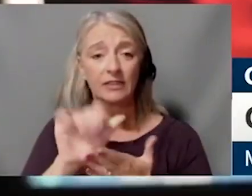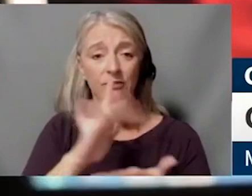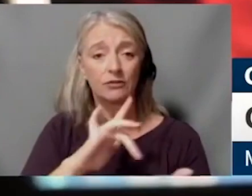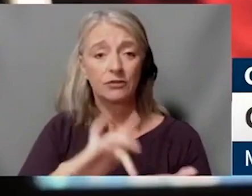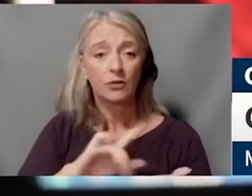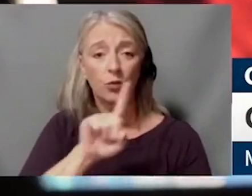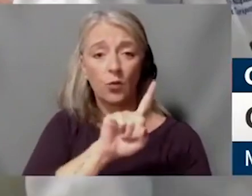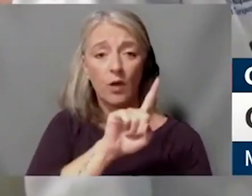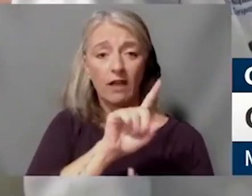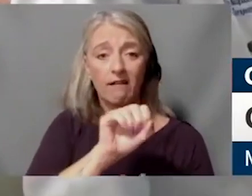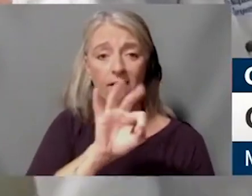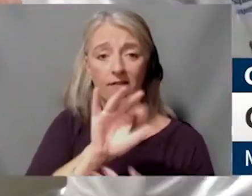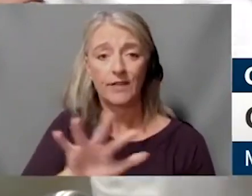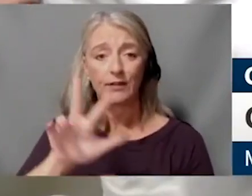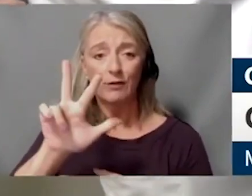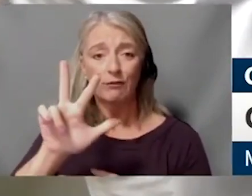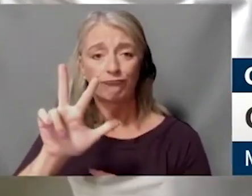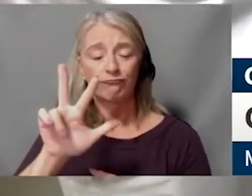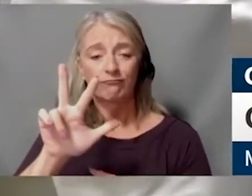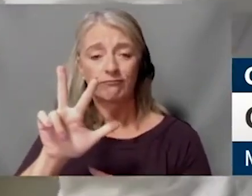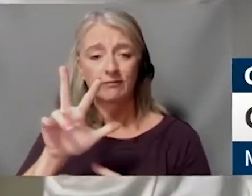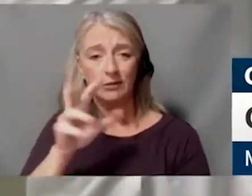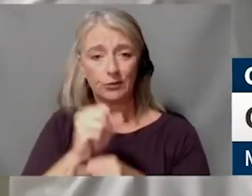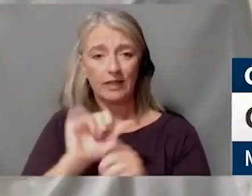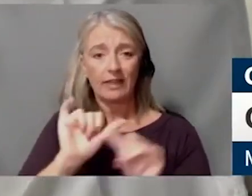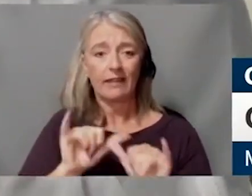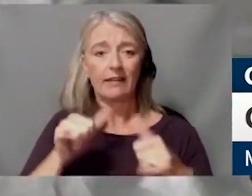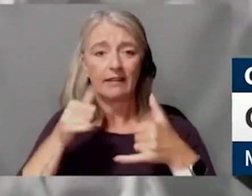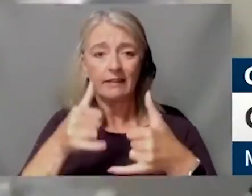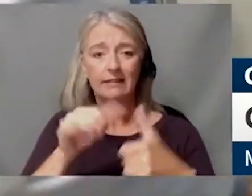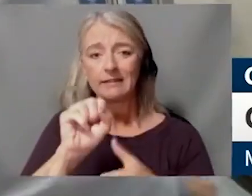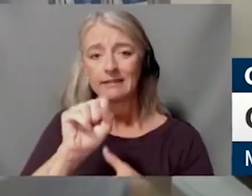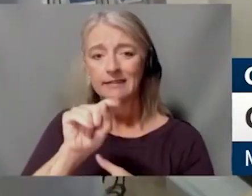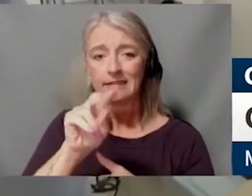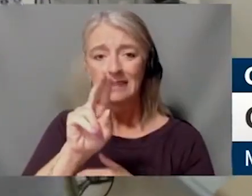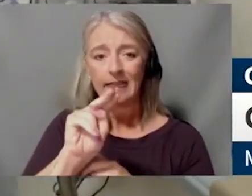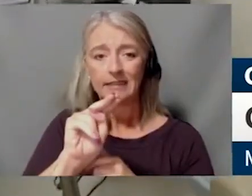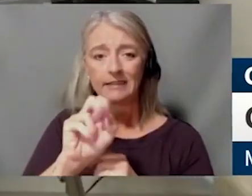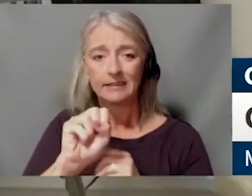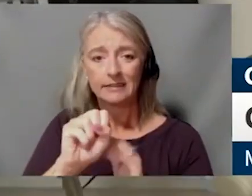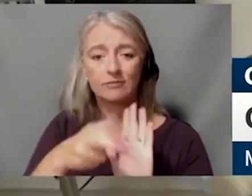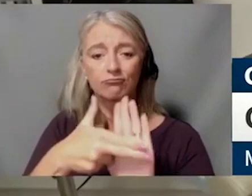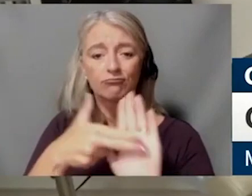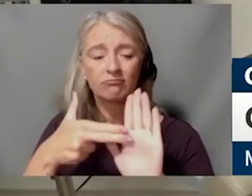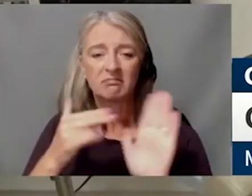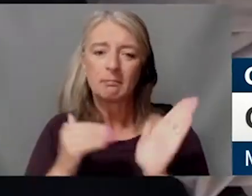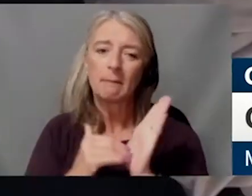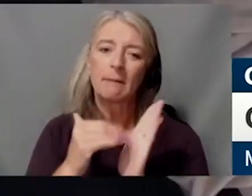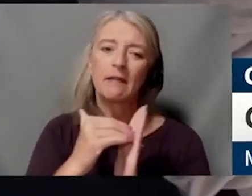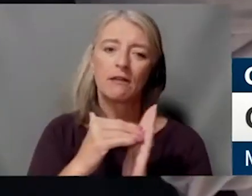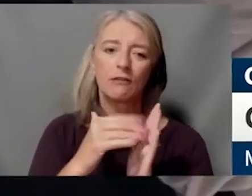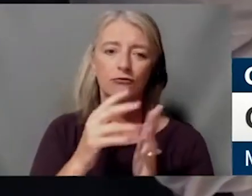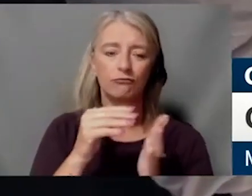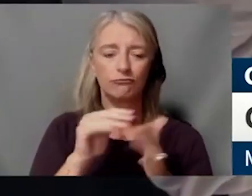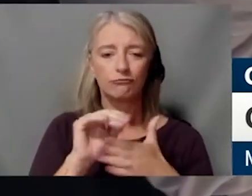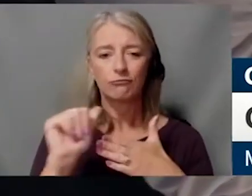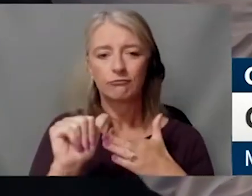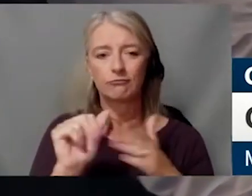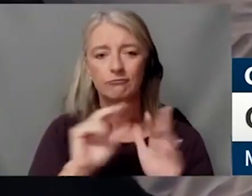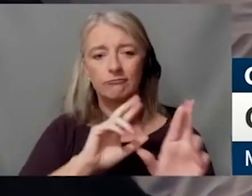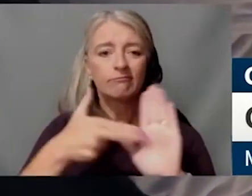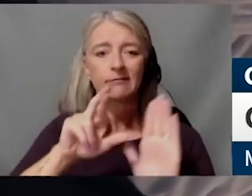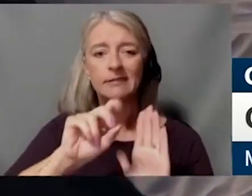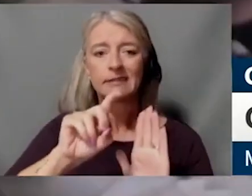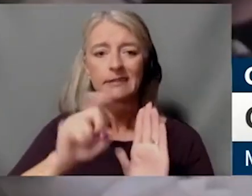that elite status. This now means millions of dollars are on the way for research and to diagnose and treat cancer.